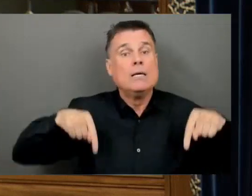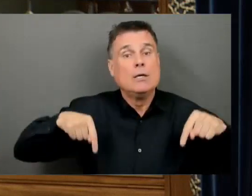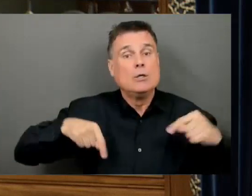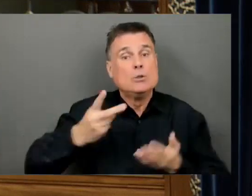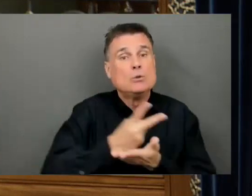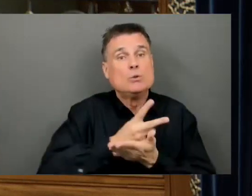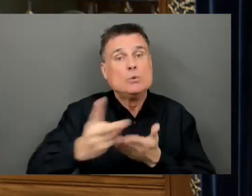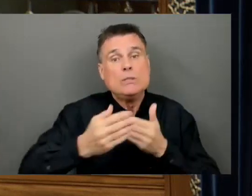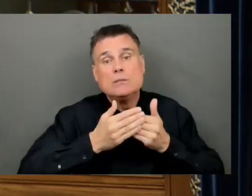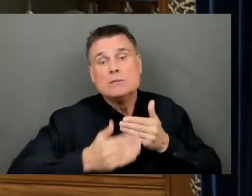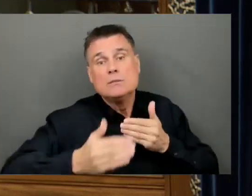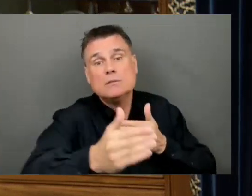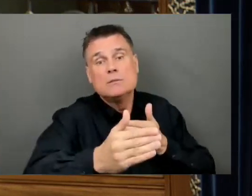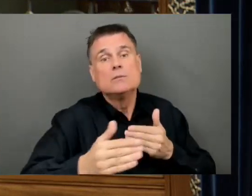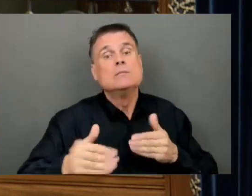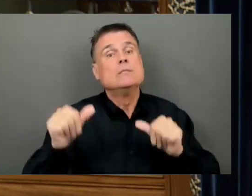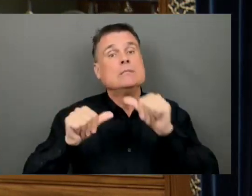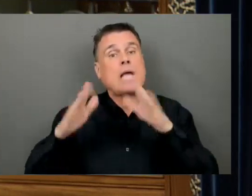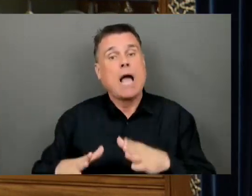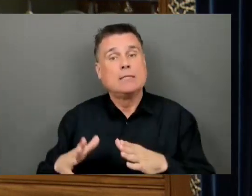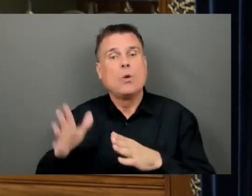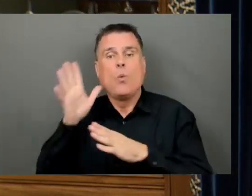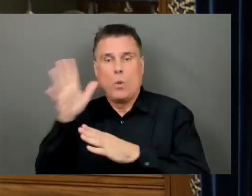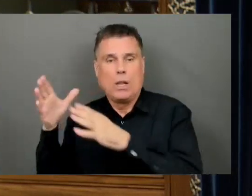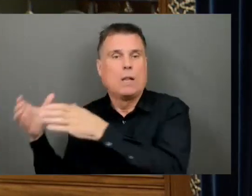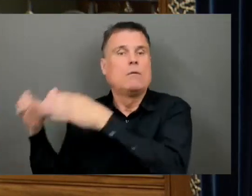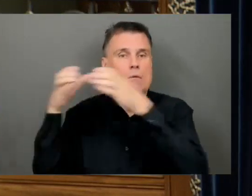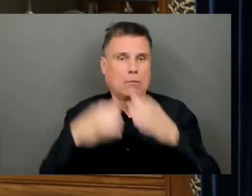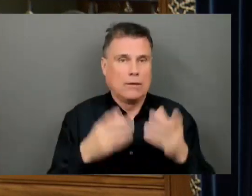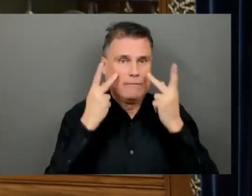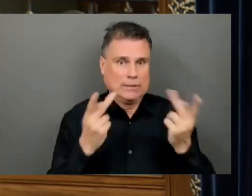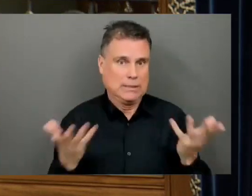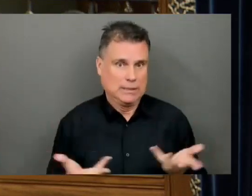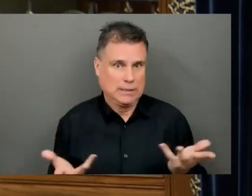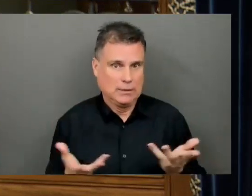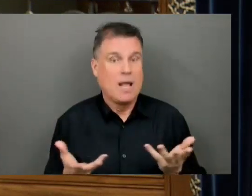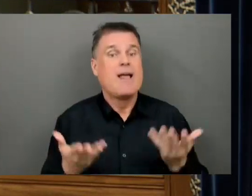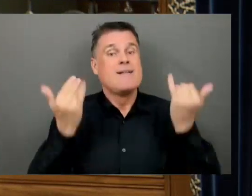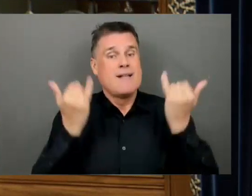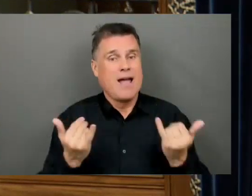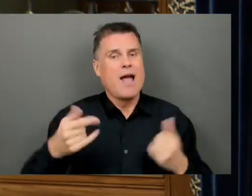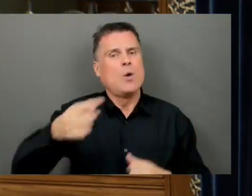program to help. I hope we all look forward to building those bridges together. Thank you, Mr. Speaker.